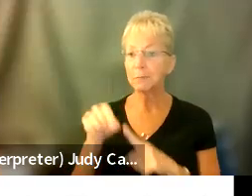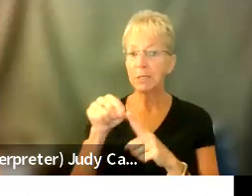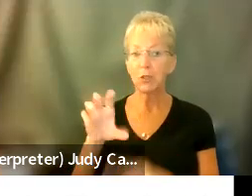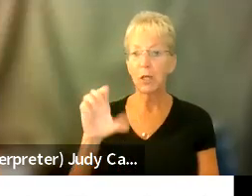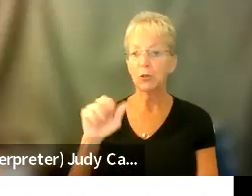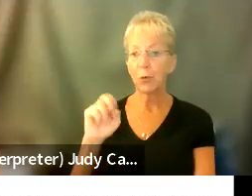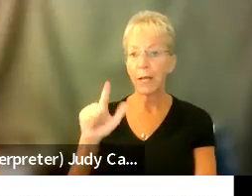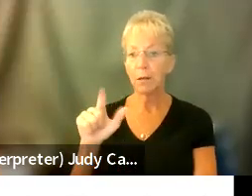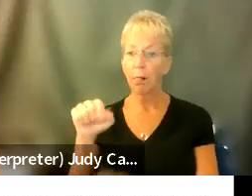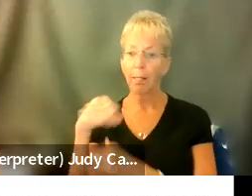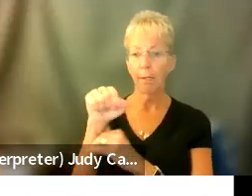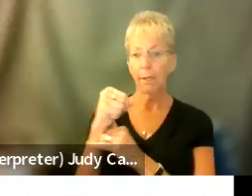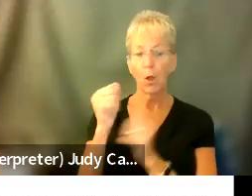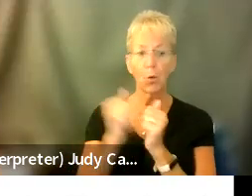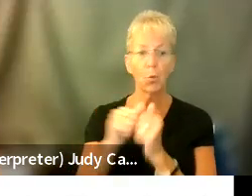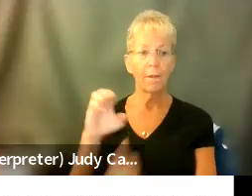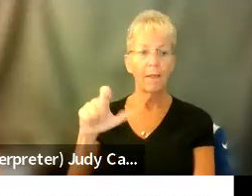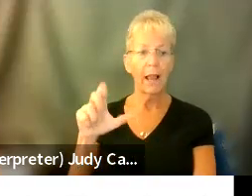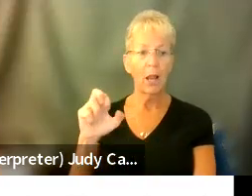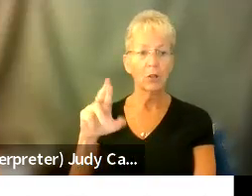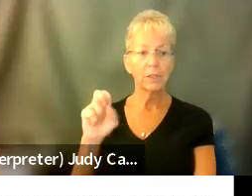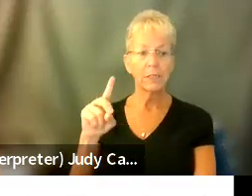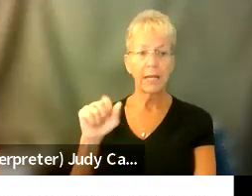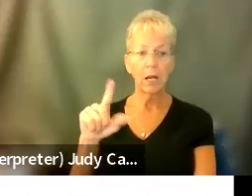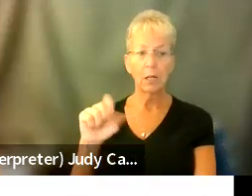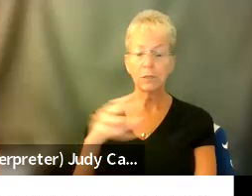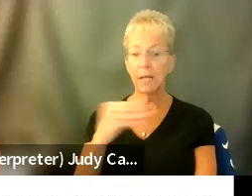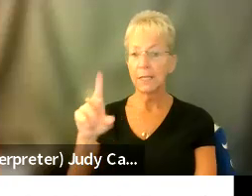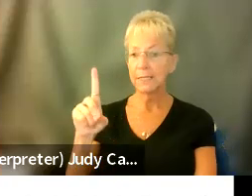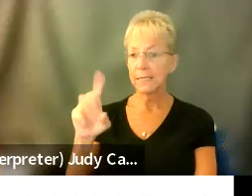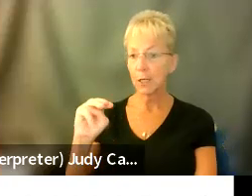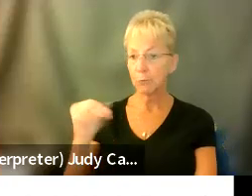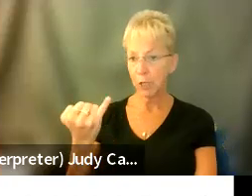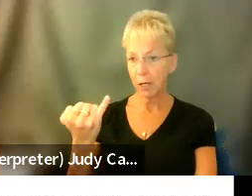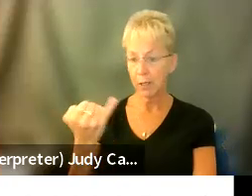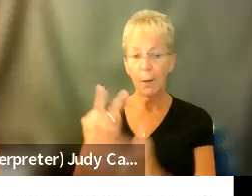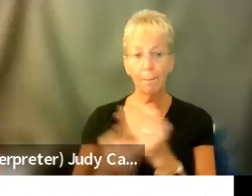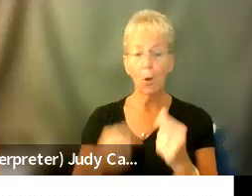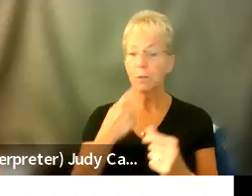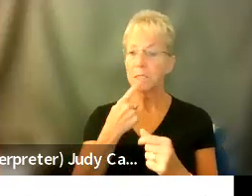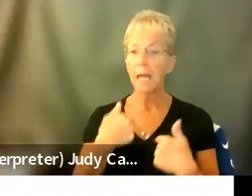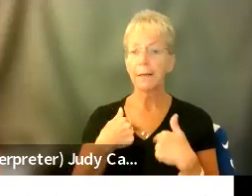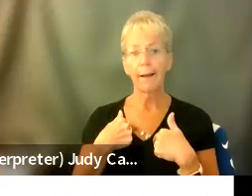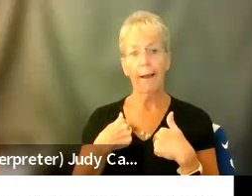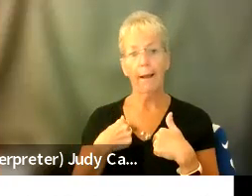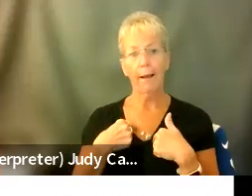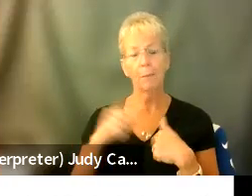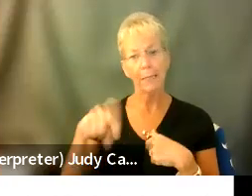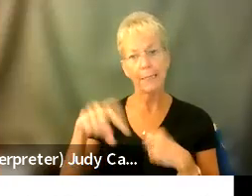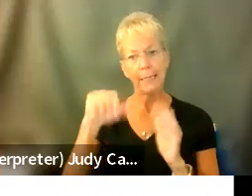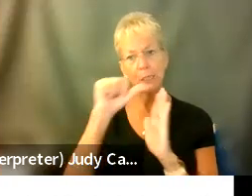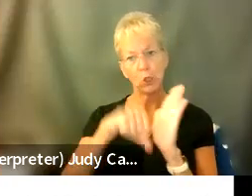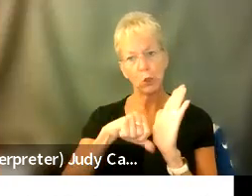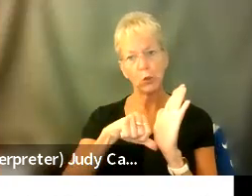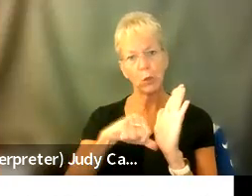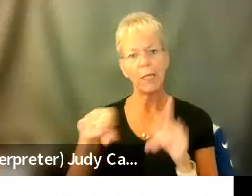instability with Ehlers-Danlos and TMJ. Um, both said I was at the point of needing surgery and he